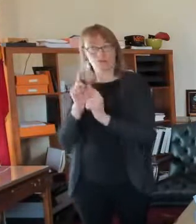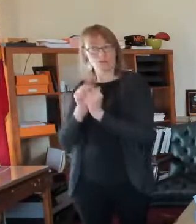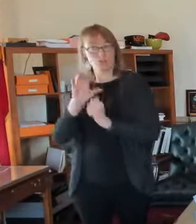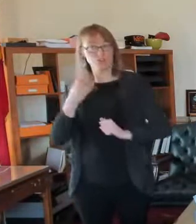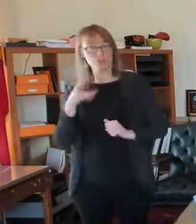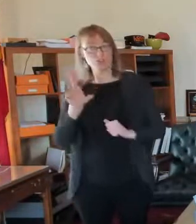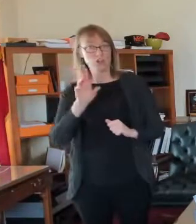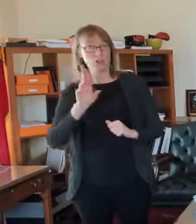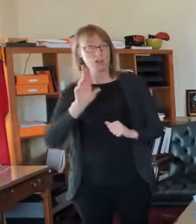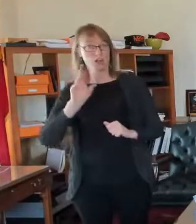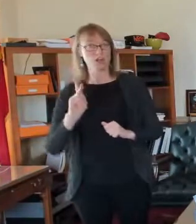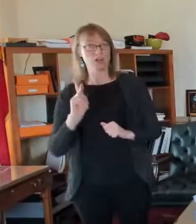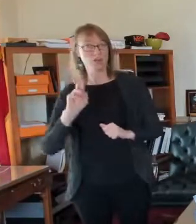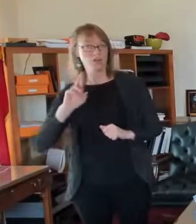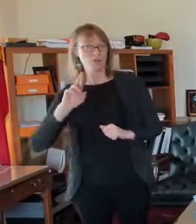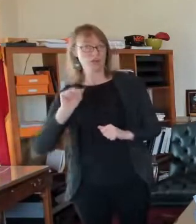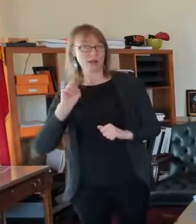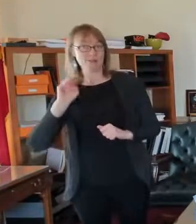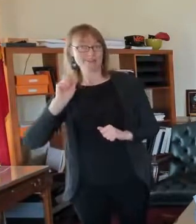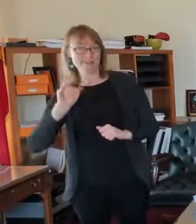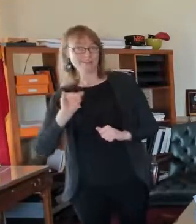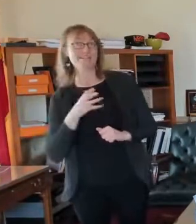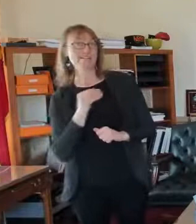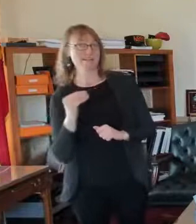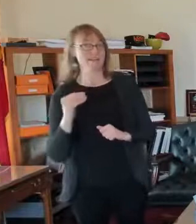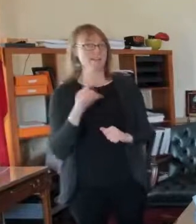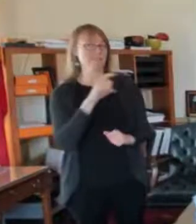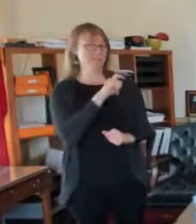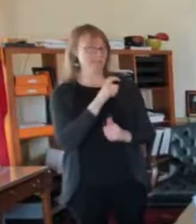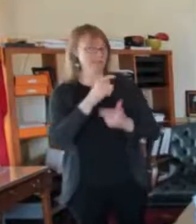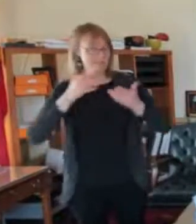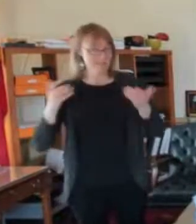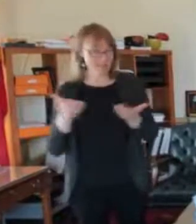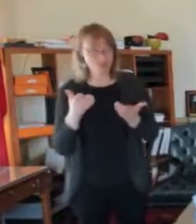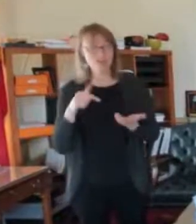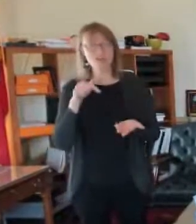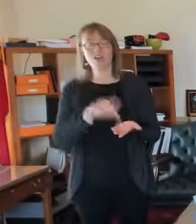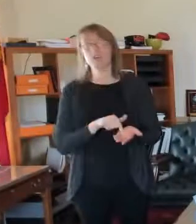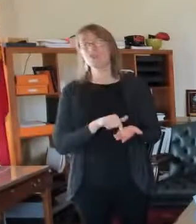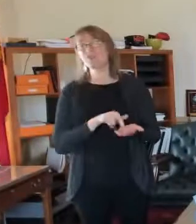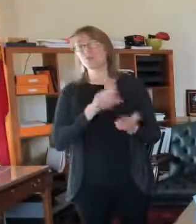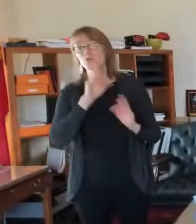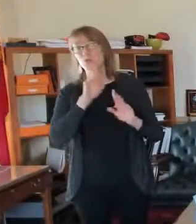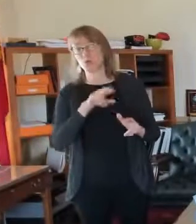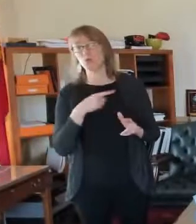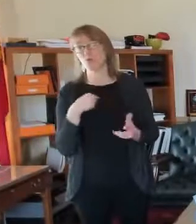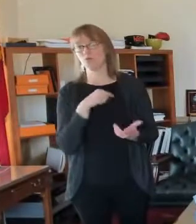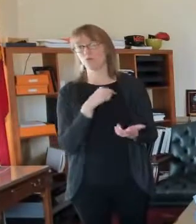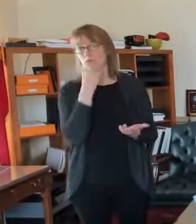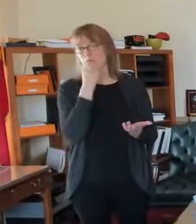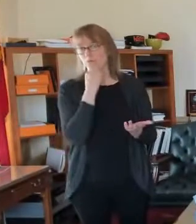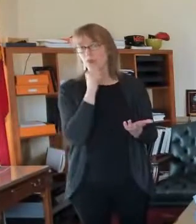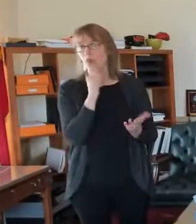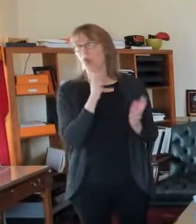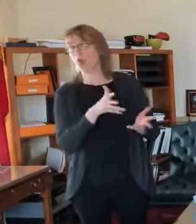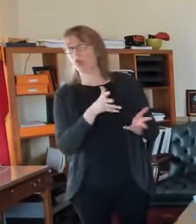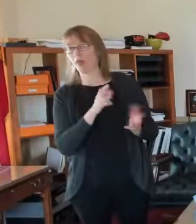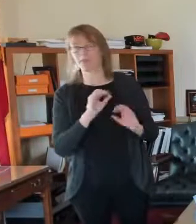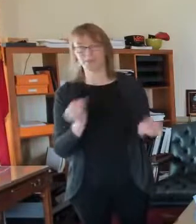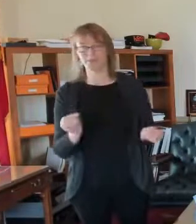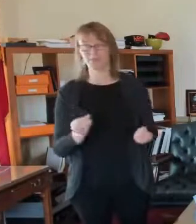this report on the shelf, so to say, it's 2 30 goodness.